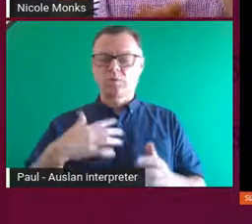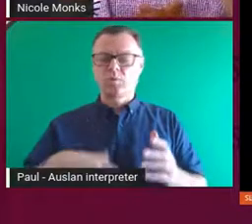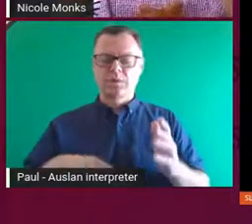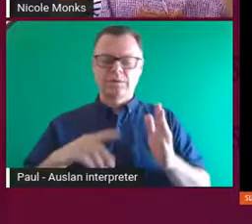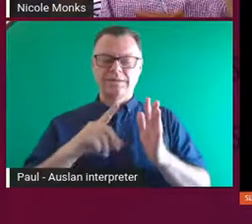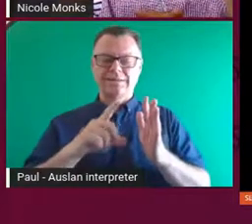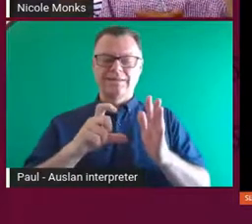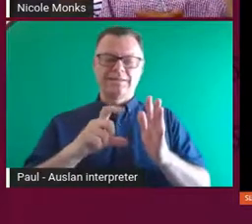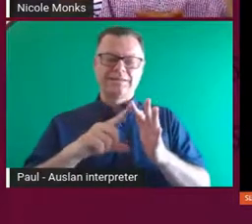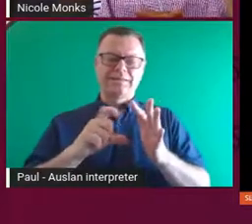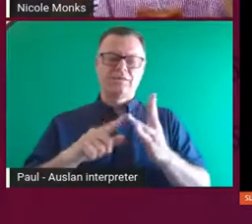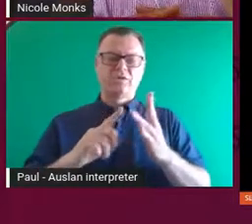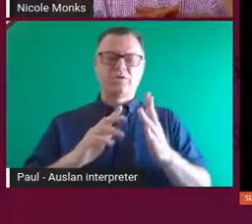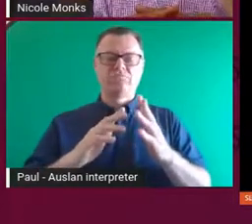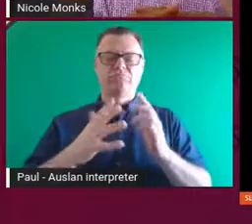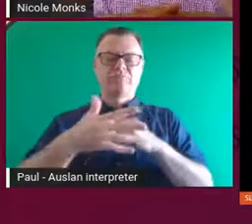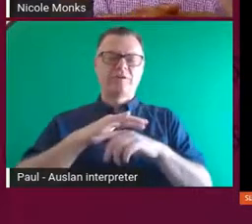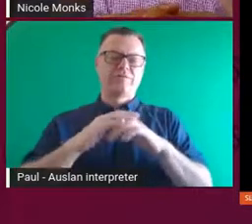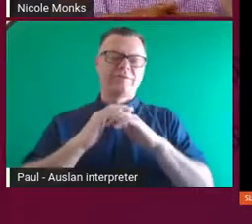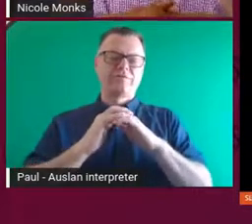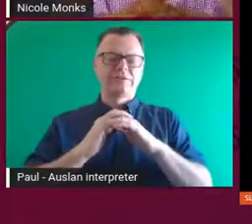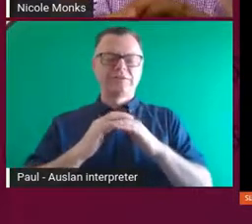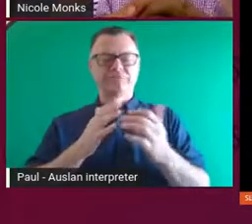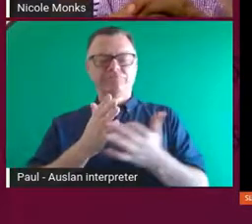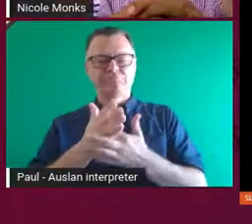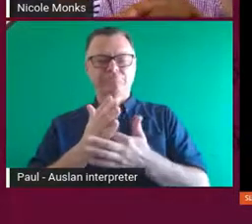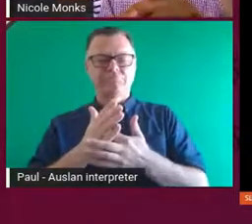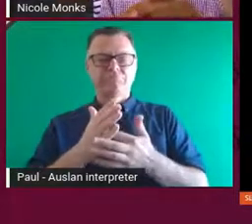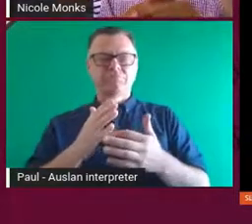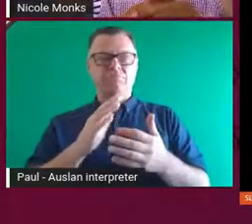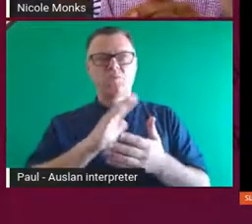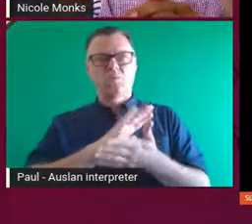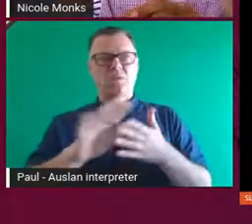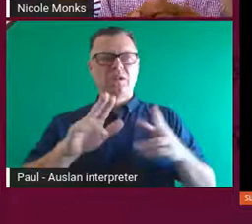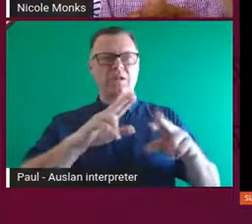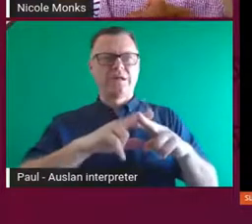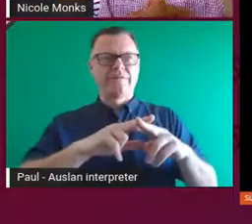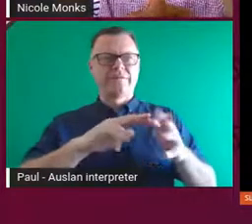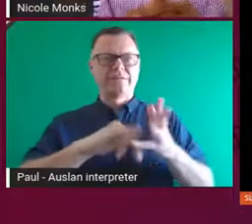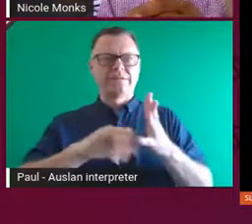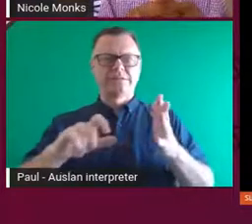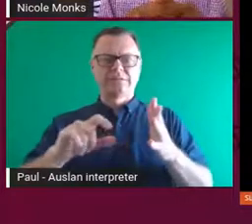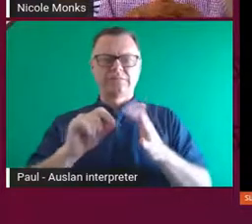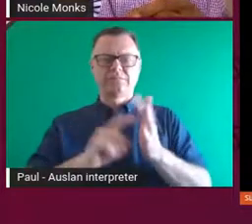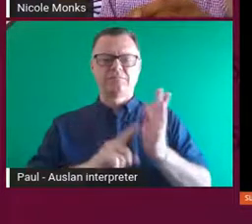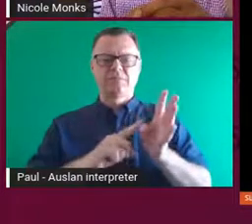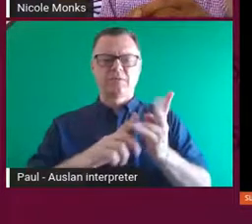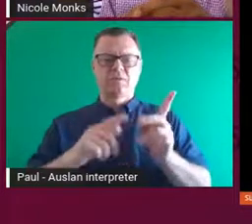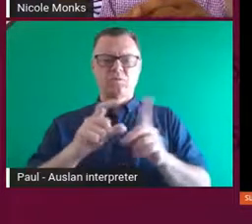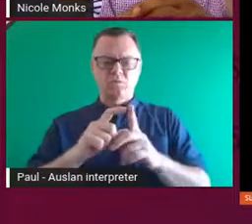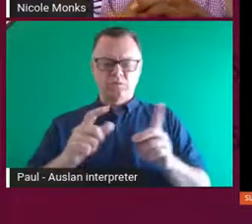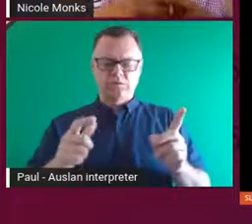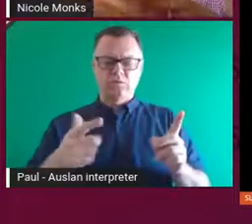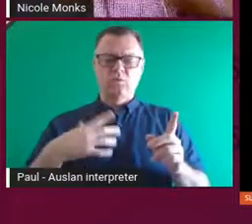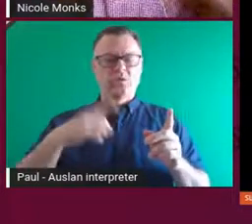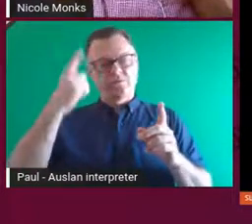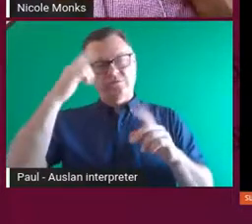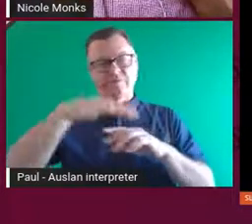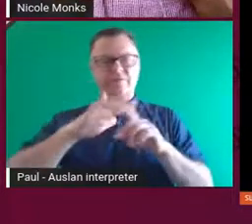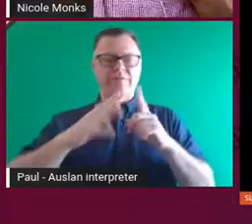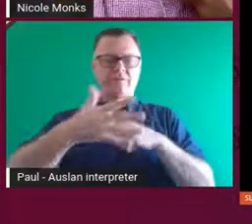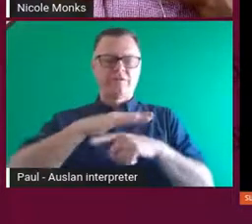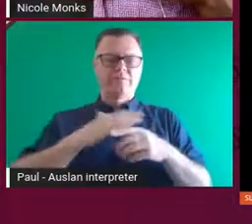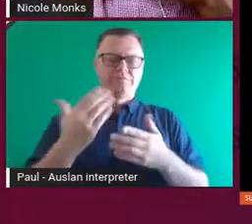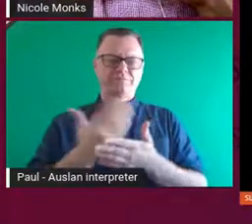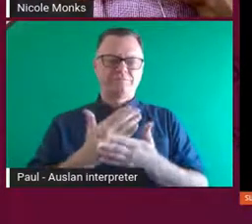could and sustainable. So it was all FSC plywood. We then came up with a fixing